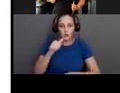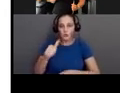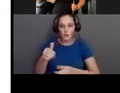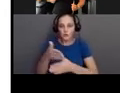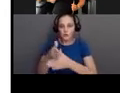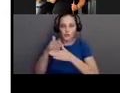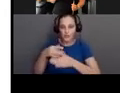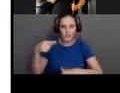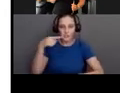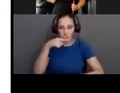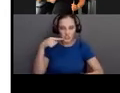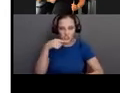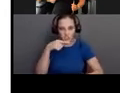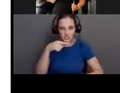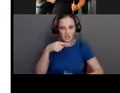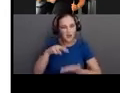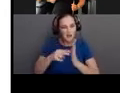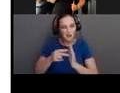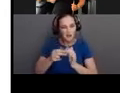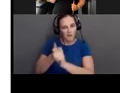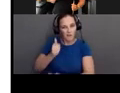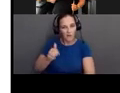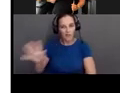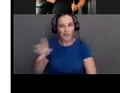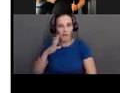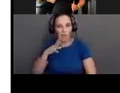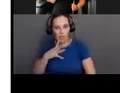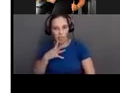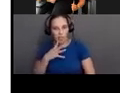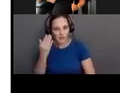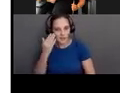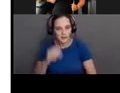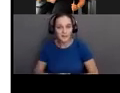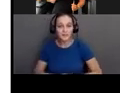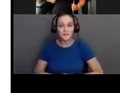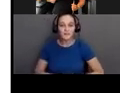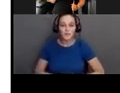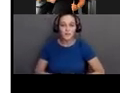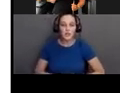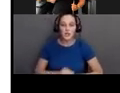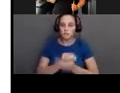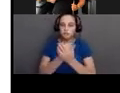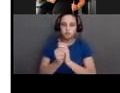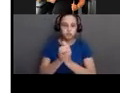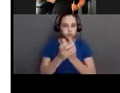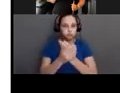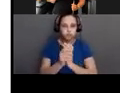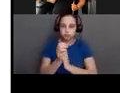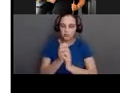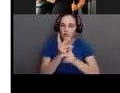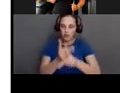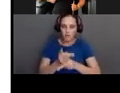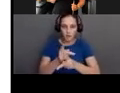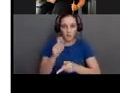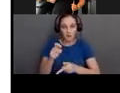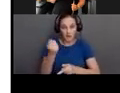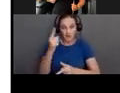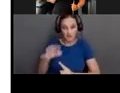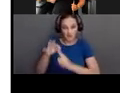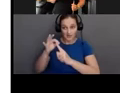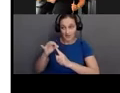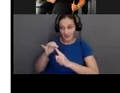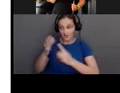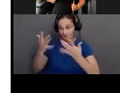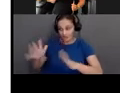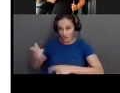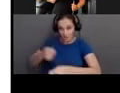avoiding the saliva of young children. And then, wash your hands carefully, especially after changing diapers or handling anything